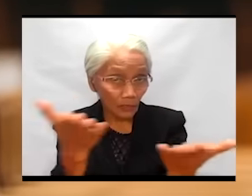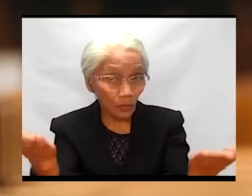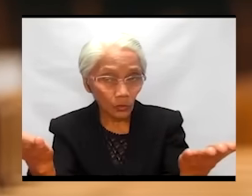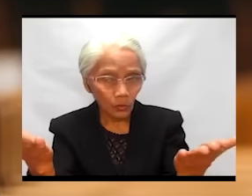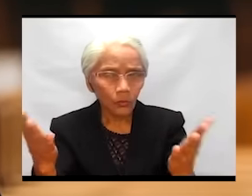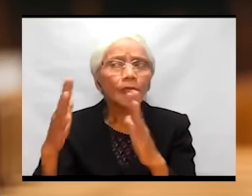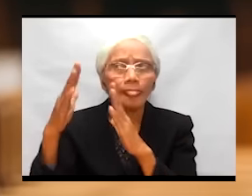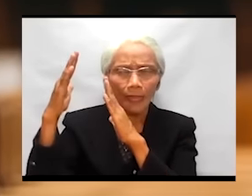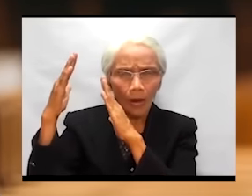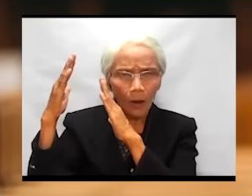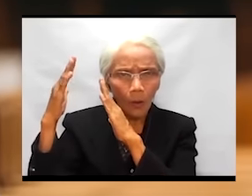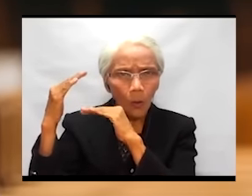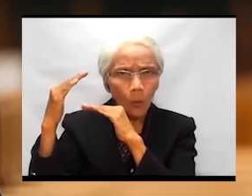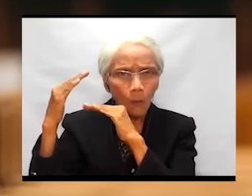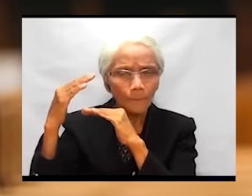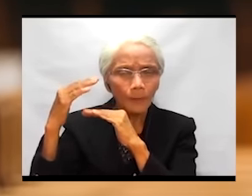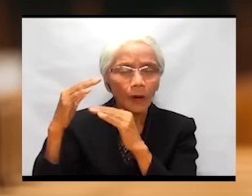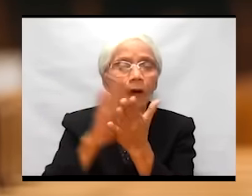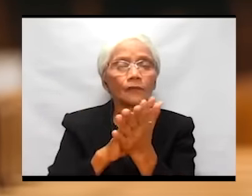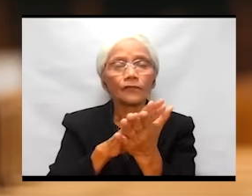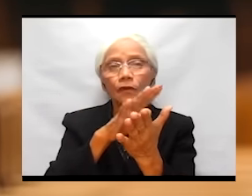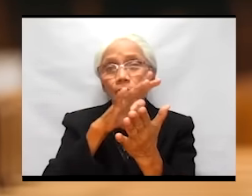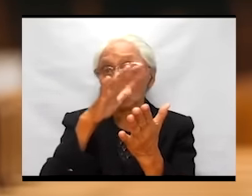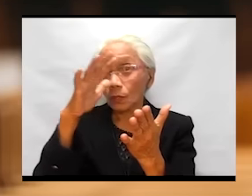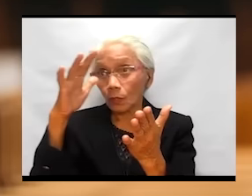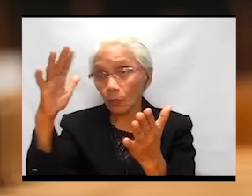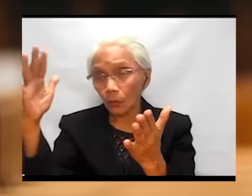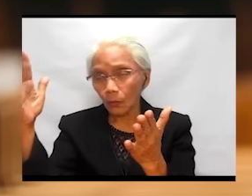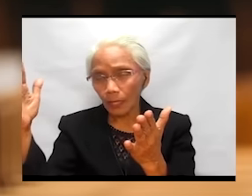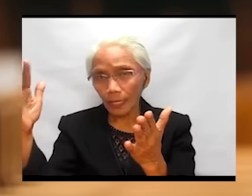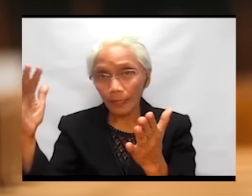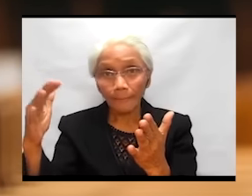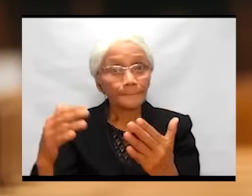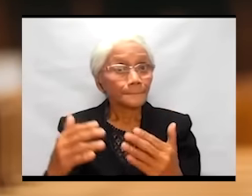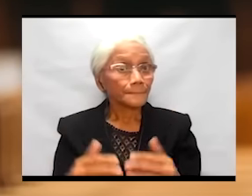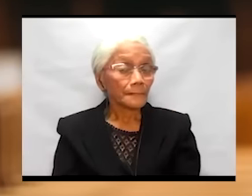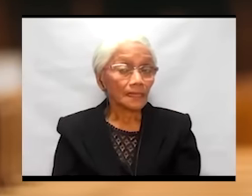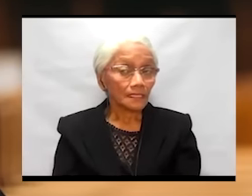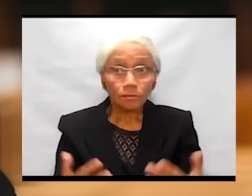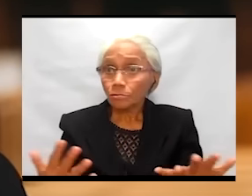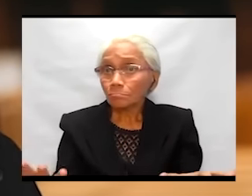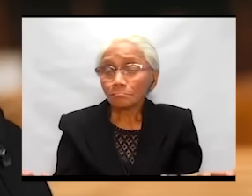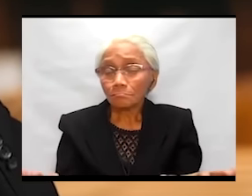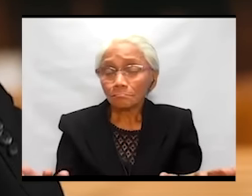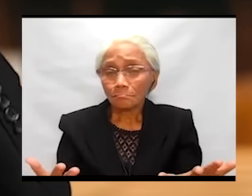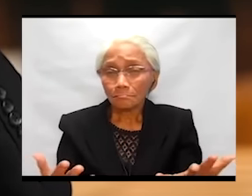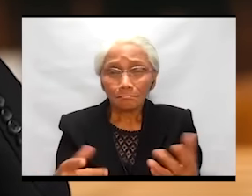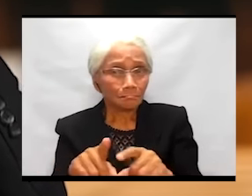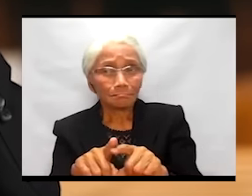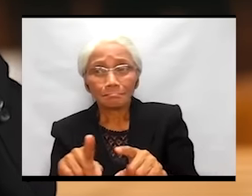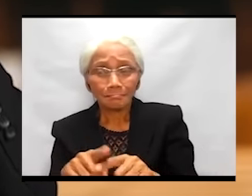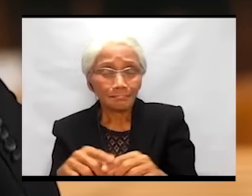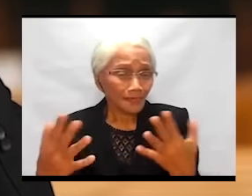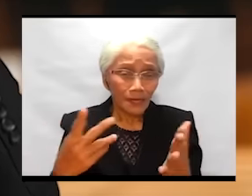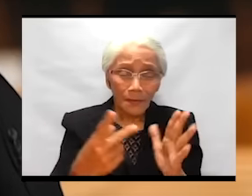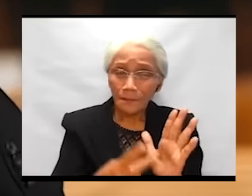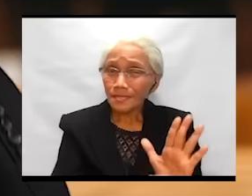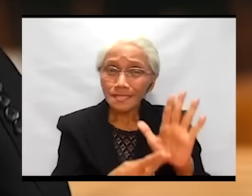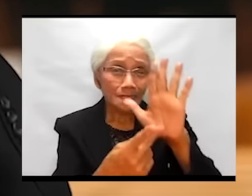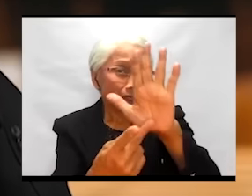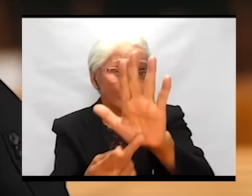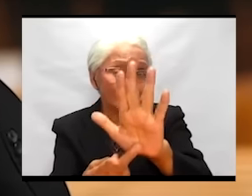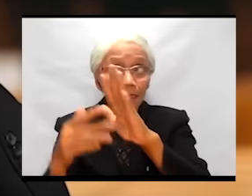you, the hope of glory. Wow. So as we are